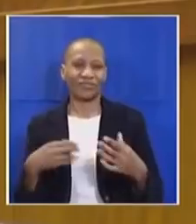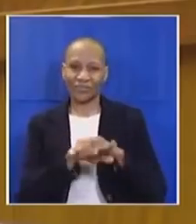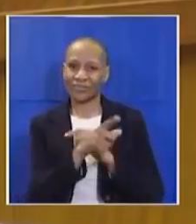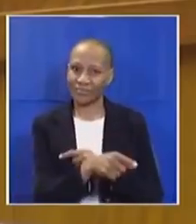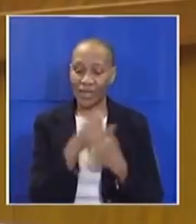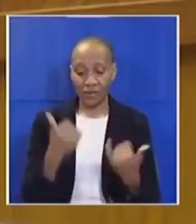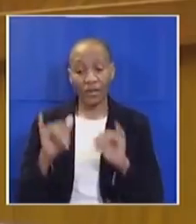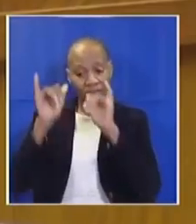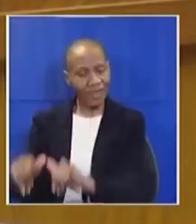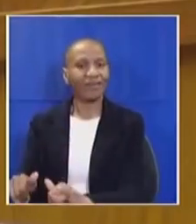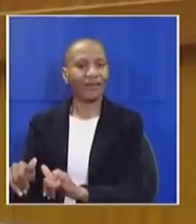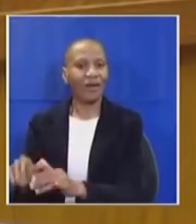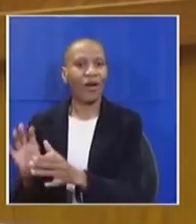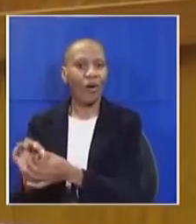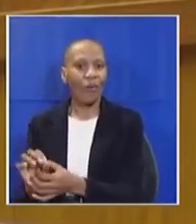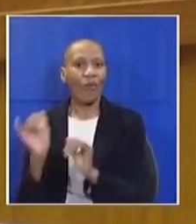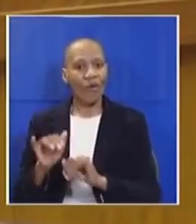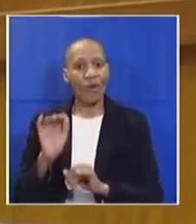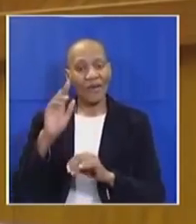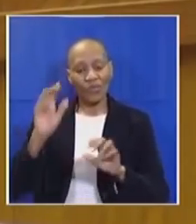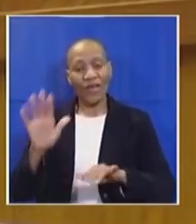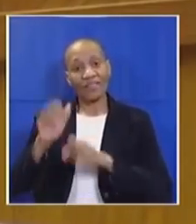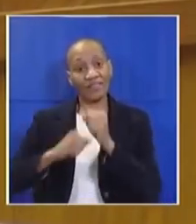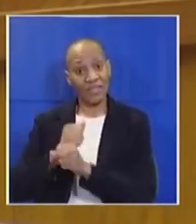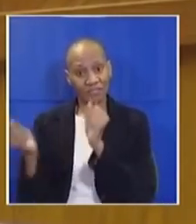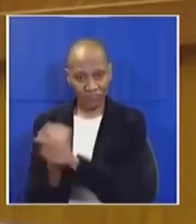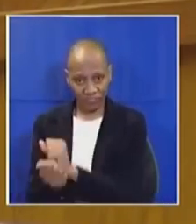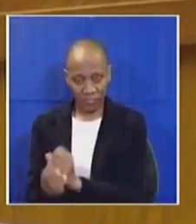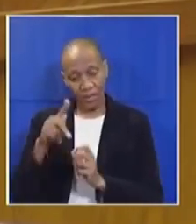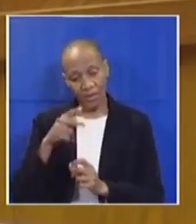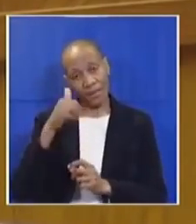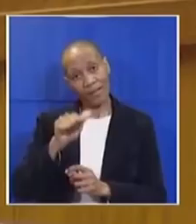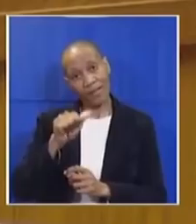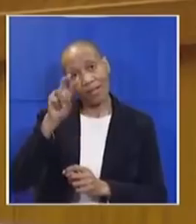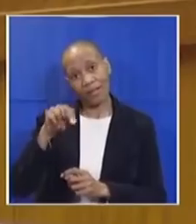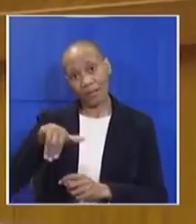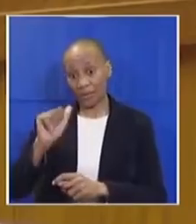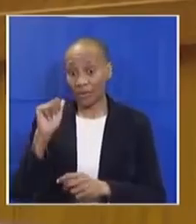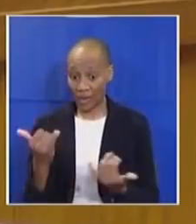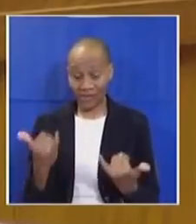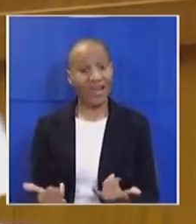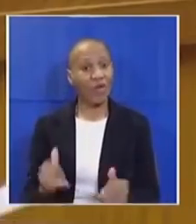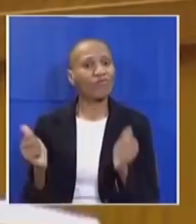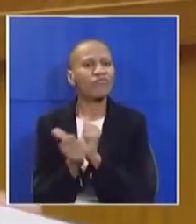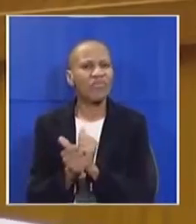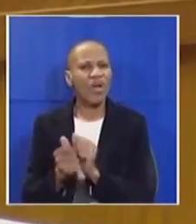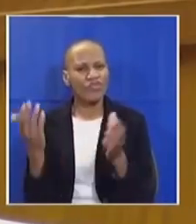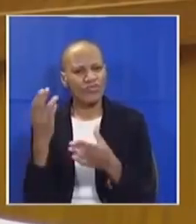a five year jail sentence. Kanya was a first time offender with no previous convictions, but now he has a criminal record.